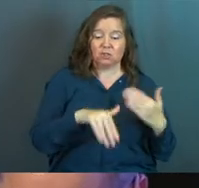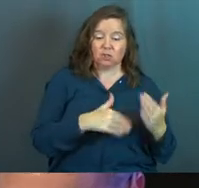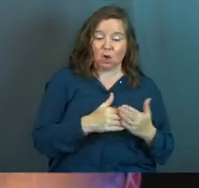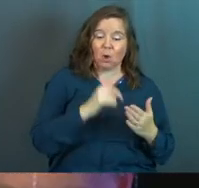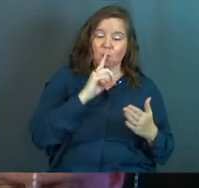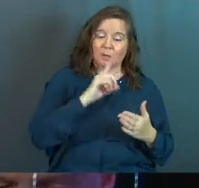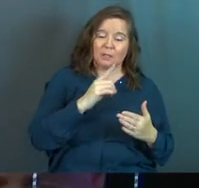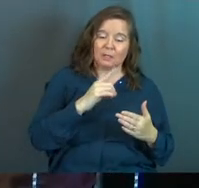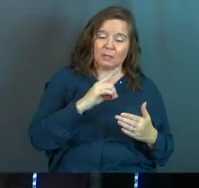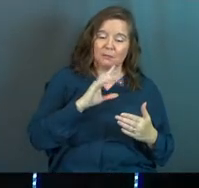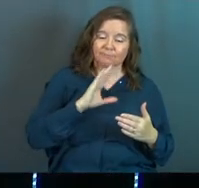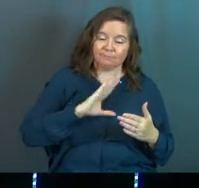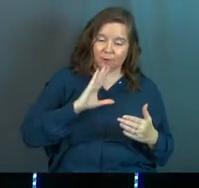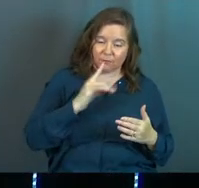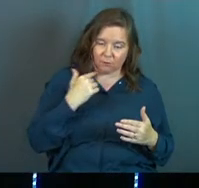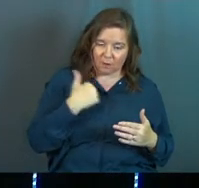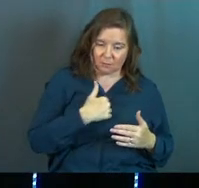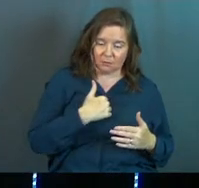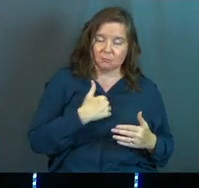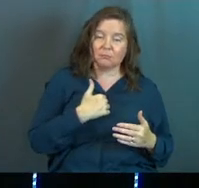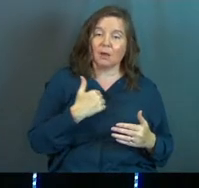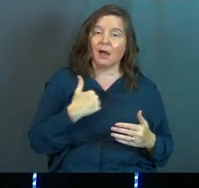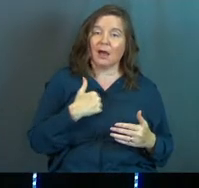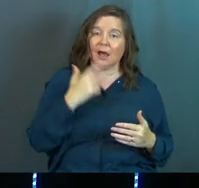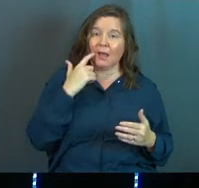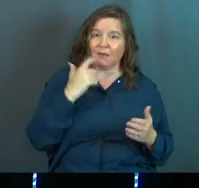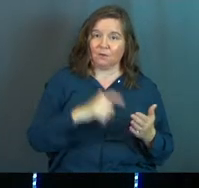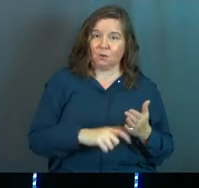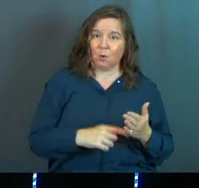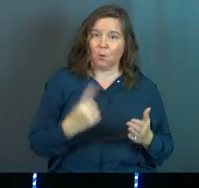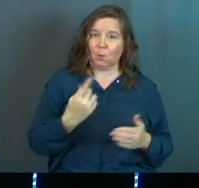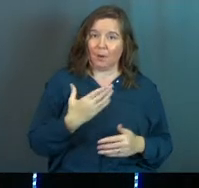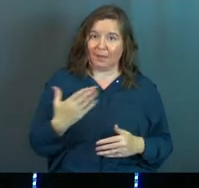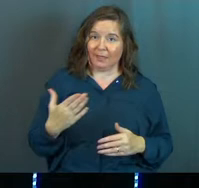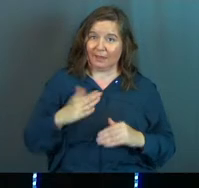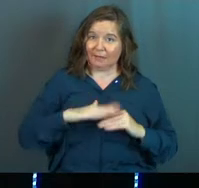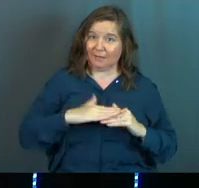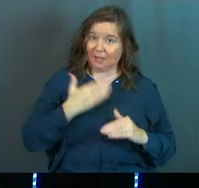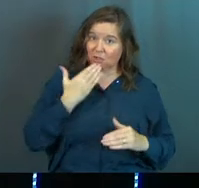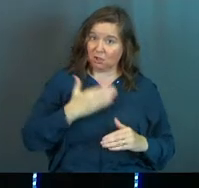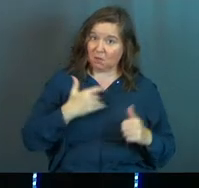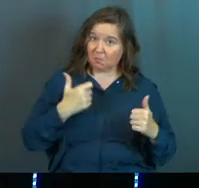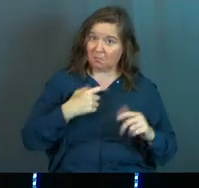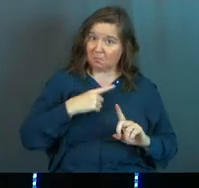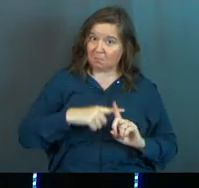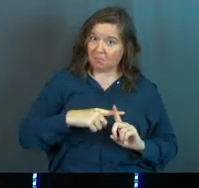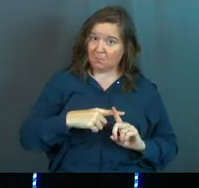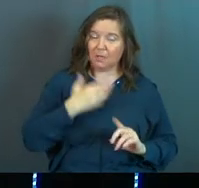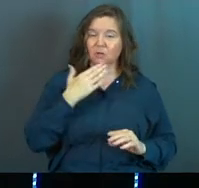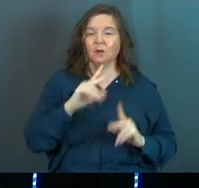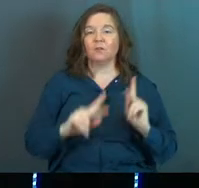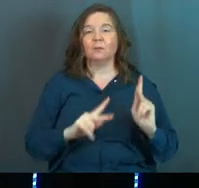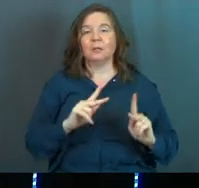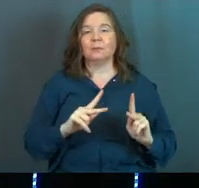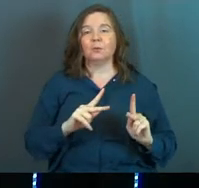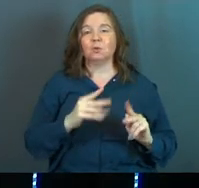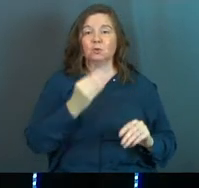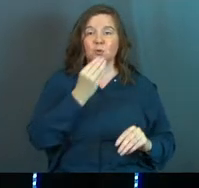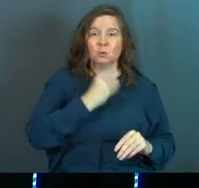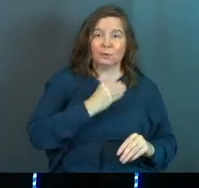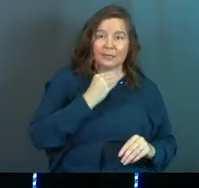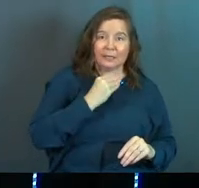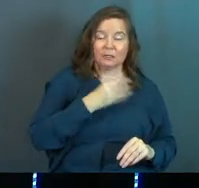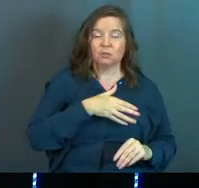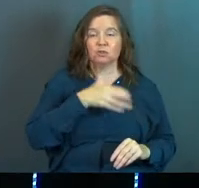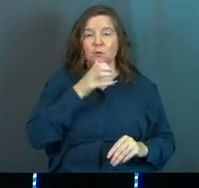all really disturbing for us, even so, I've noticed one thing, at least, that is good. It is good for people to eat,